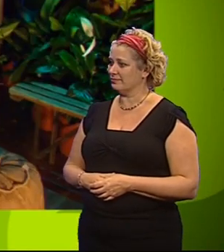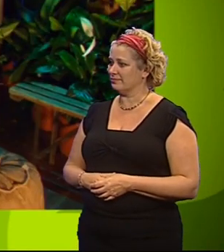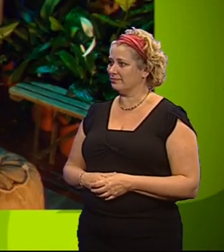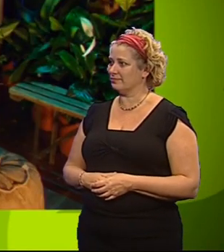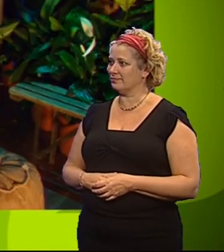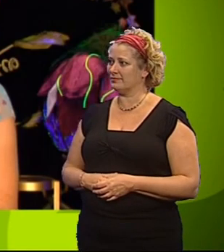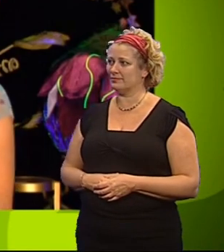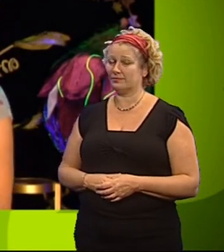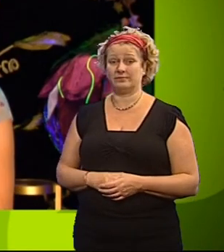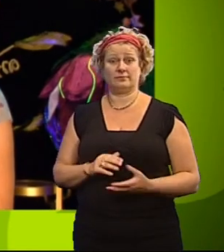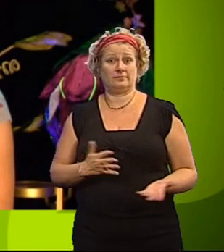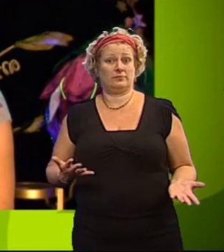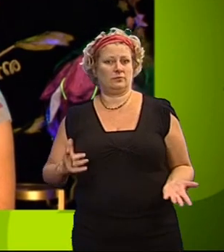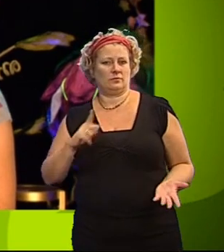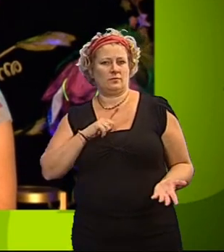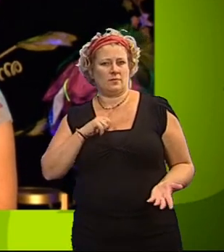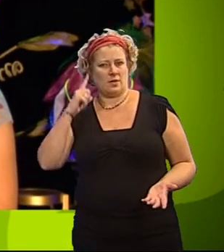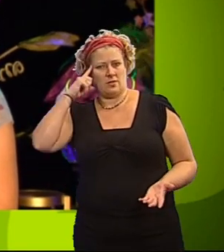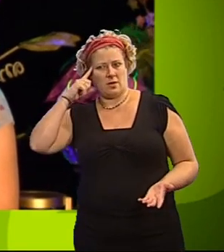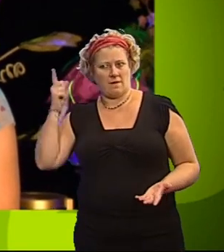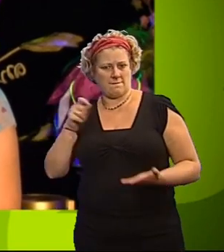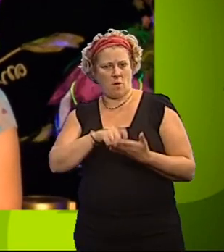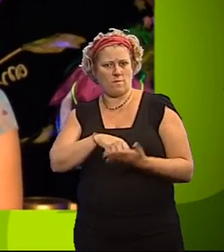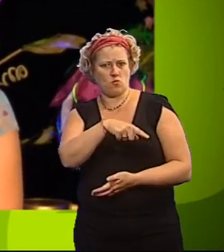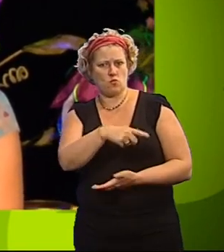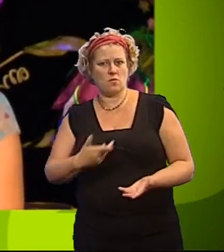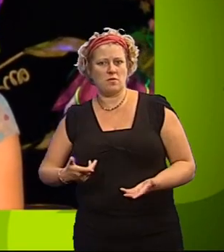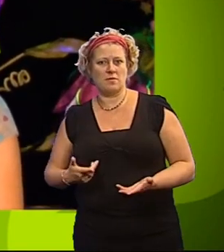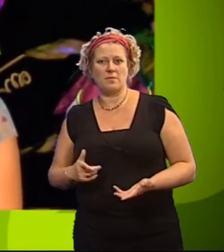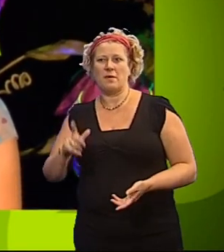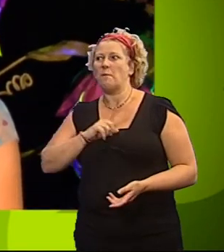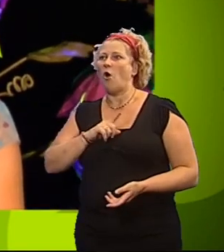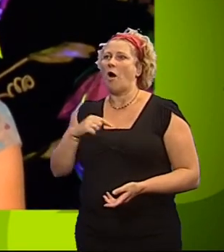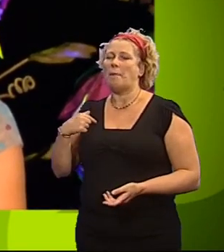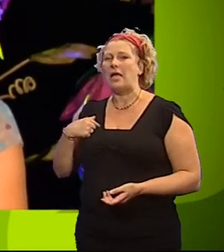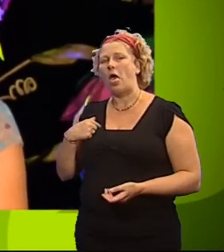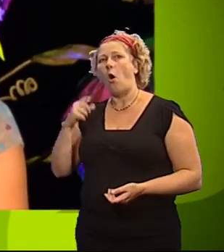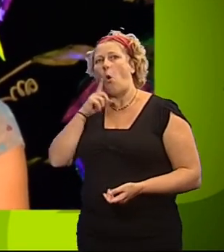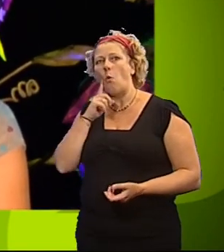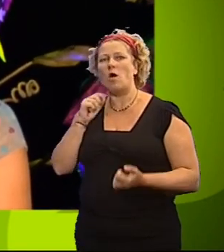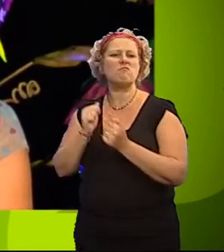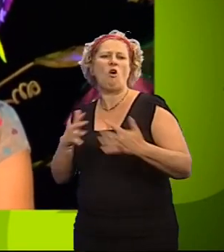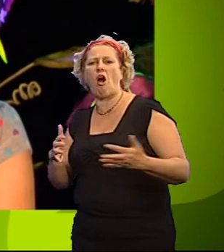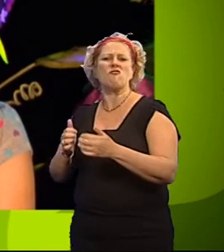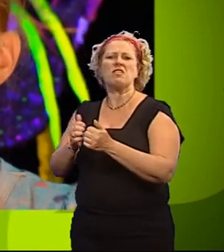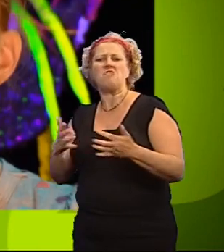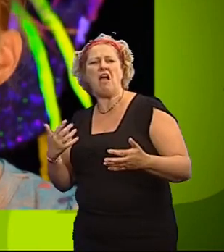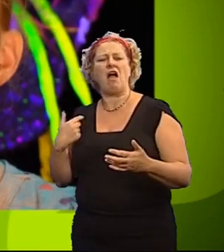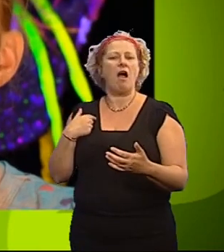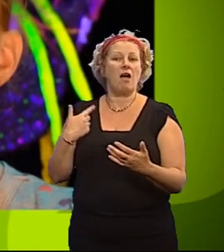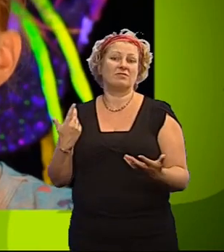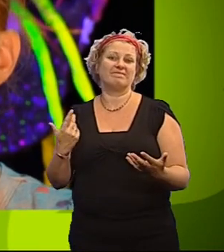Isabel, why do you think the others voted for you? Because I kept on disagreeing with the answers.